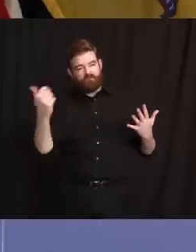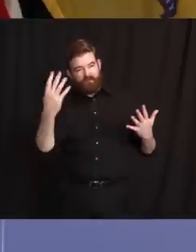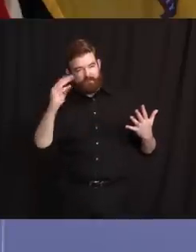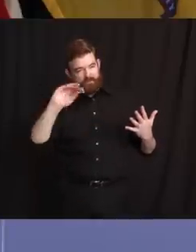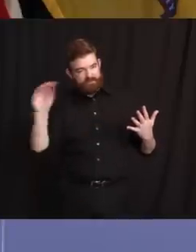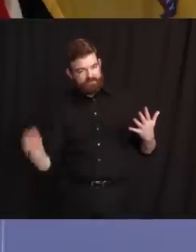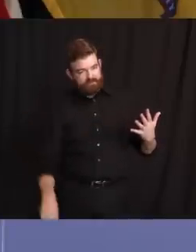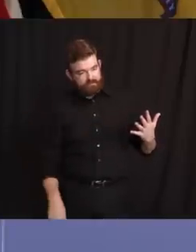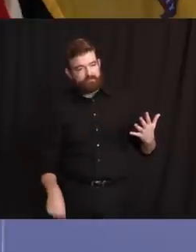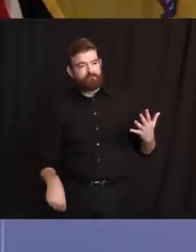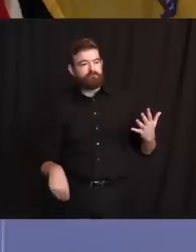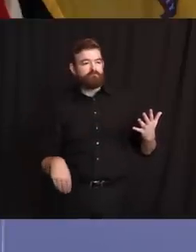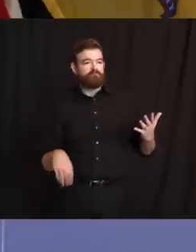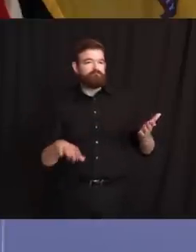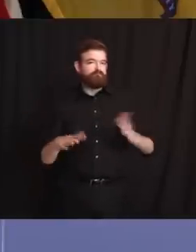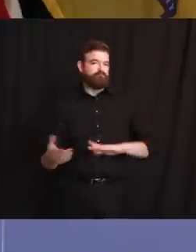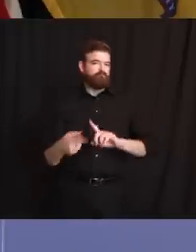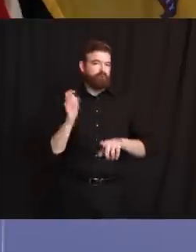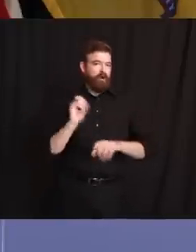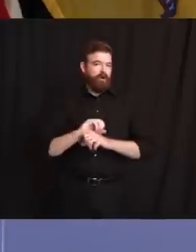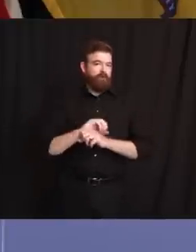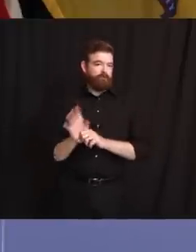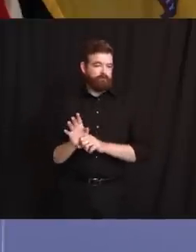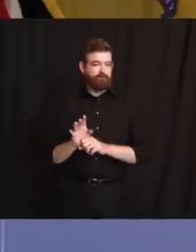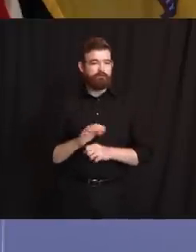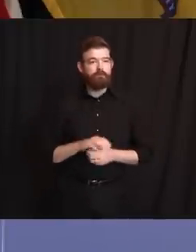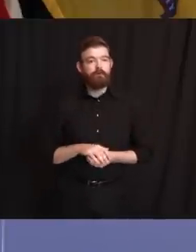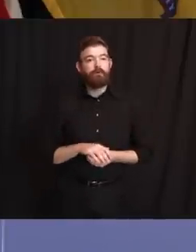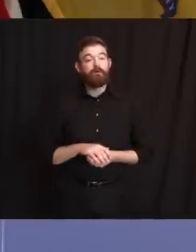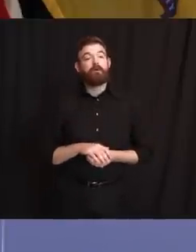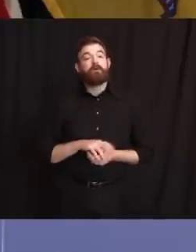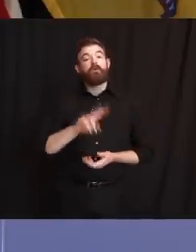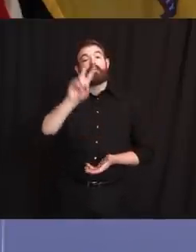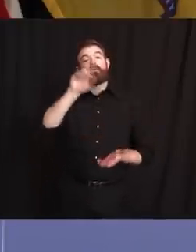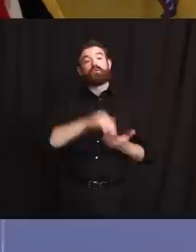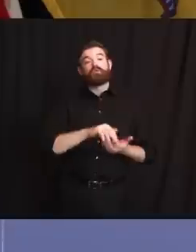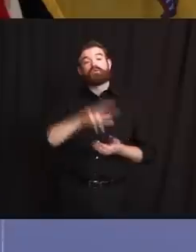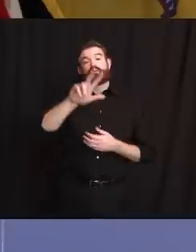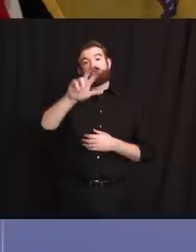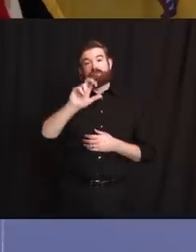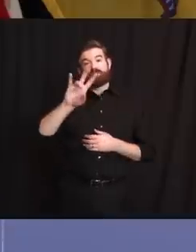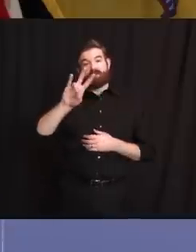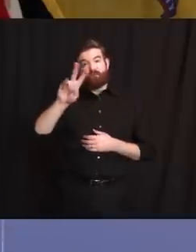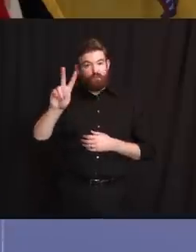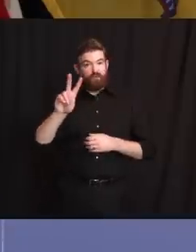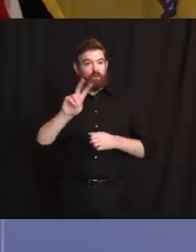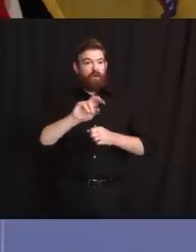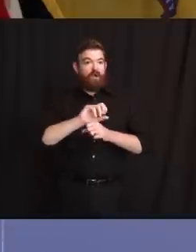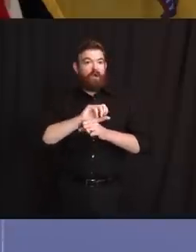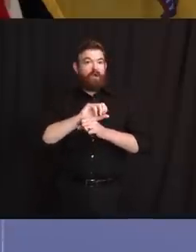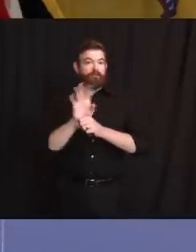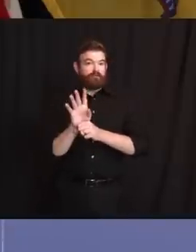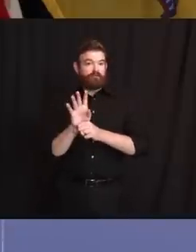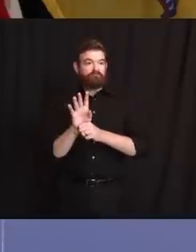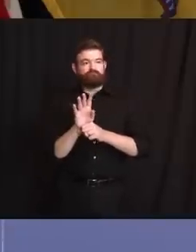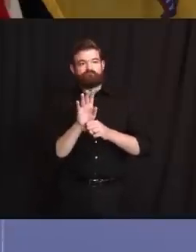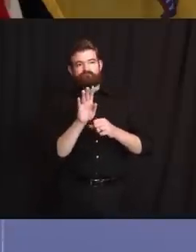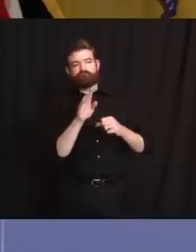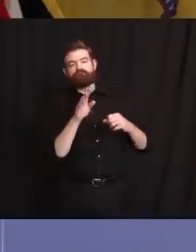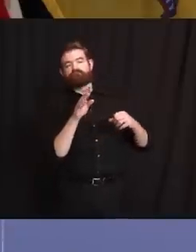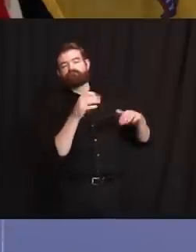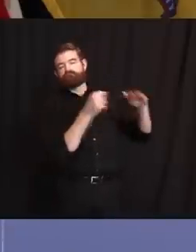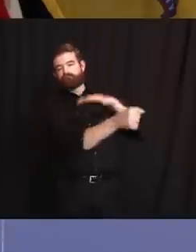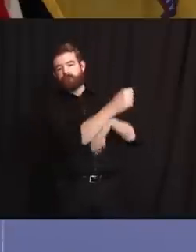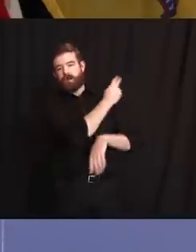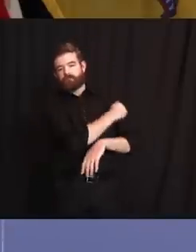2,372 hospitalizations of COVID-19 positive individuals or persons under investigation are in our